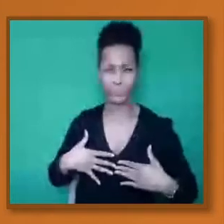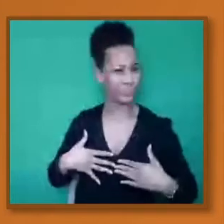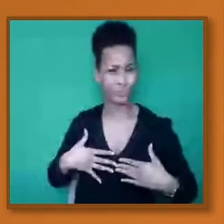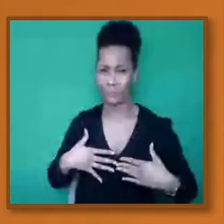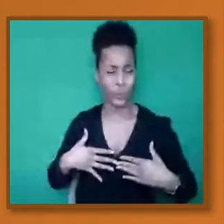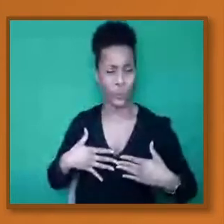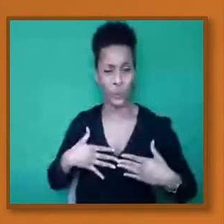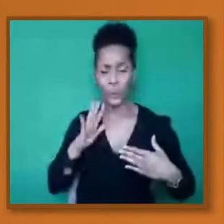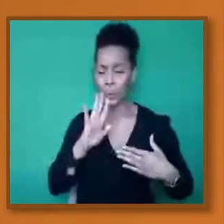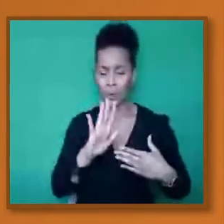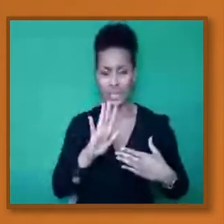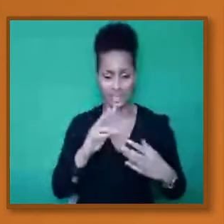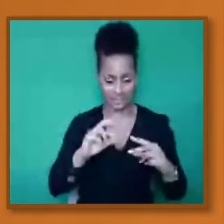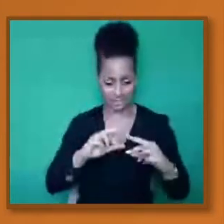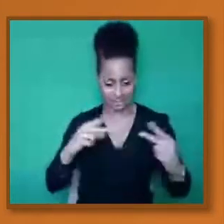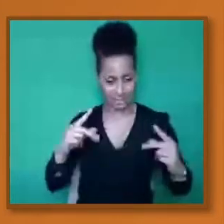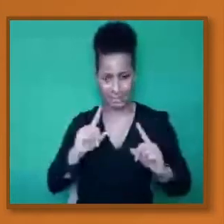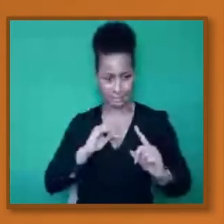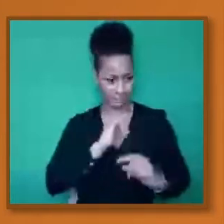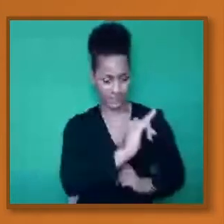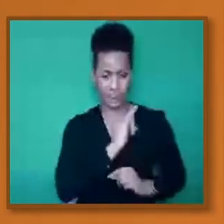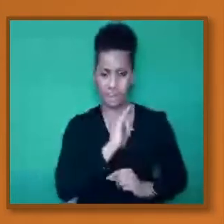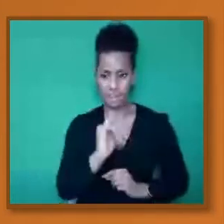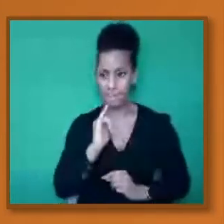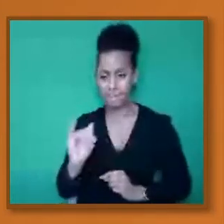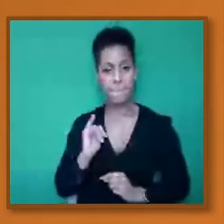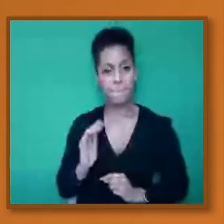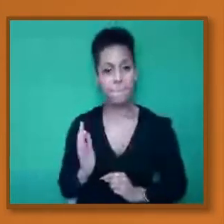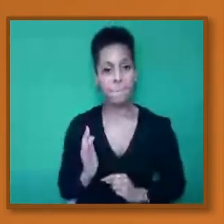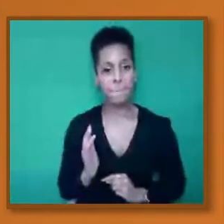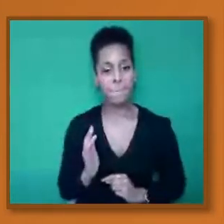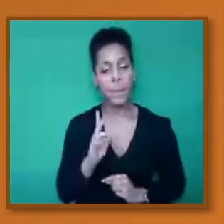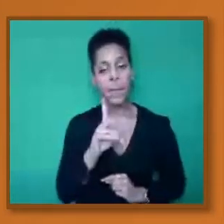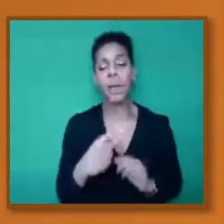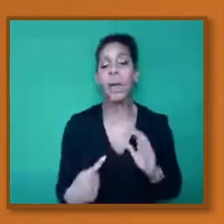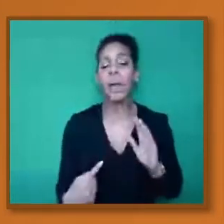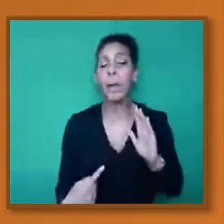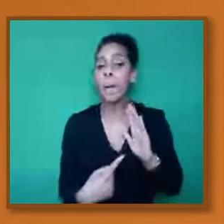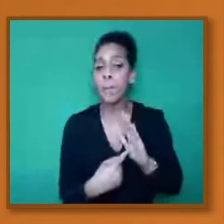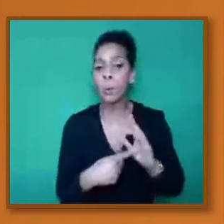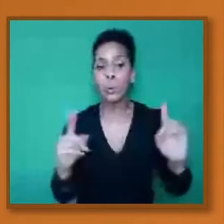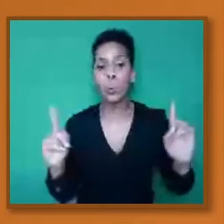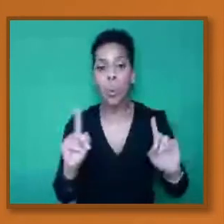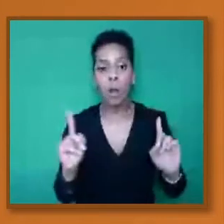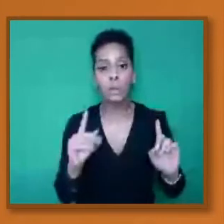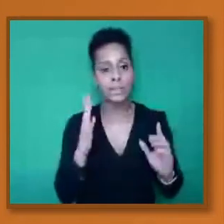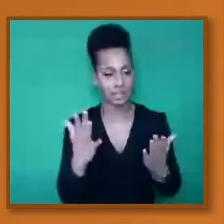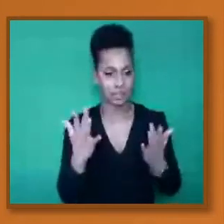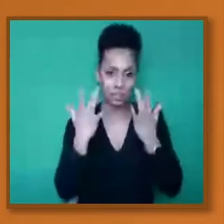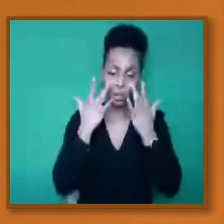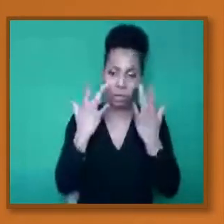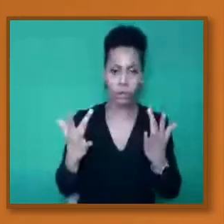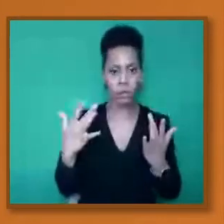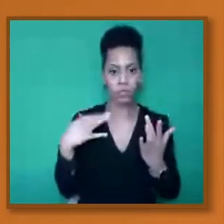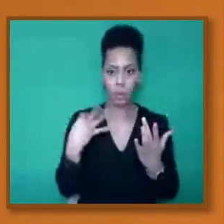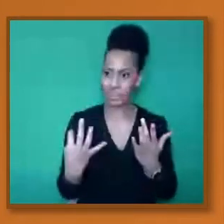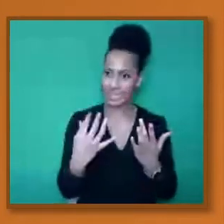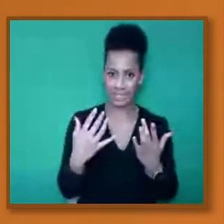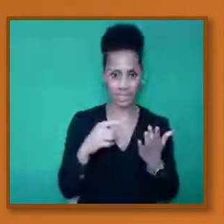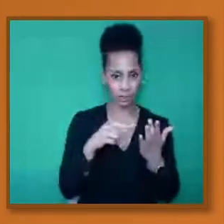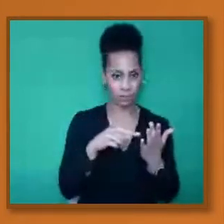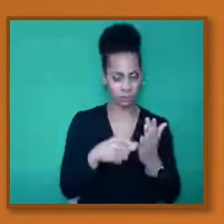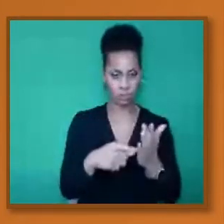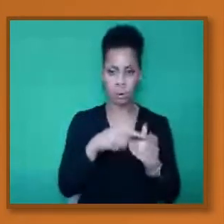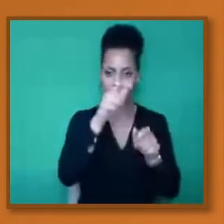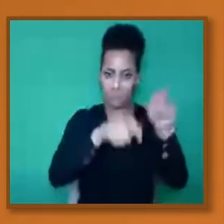across. I think the key word we should be asking is representation, which is important. And I know the clinical trials